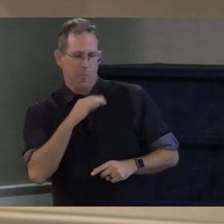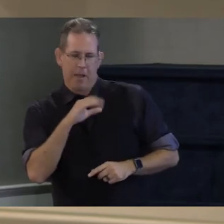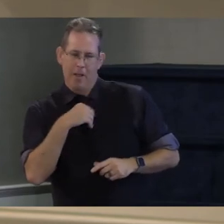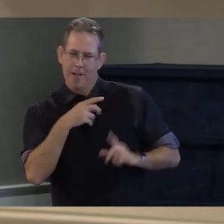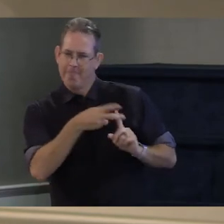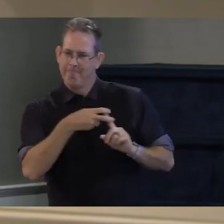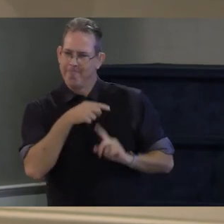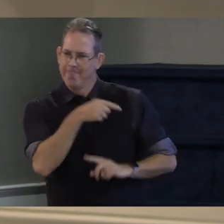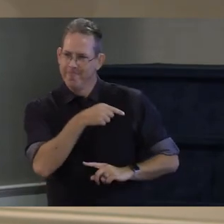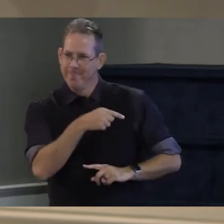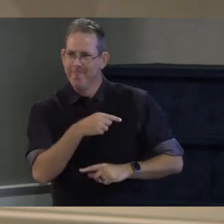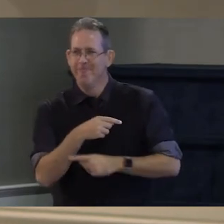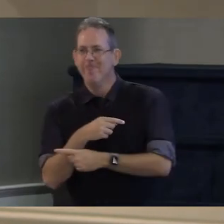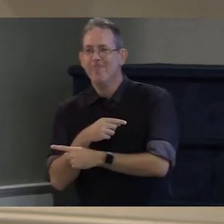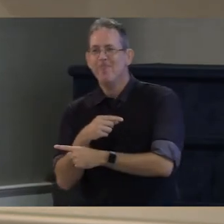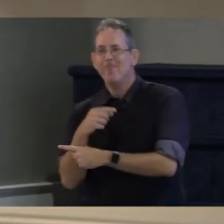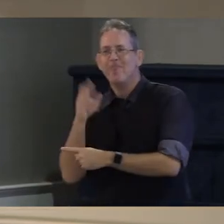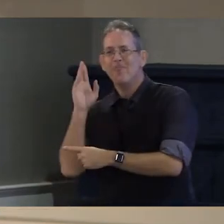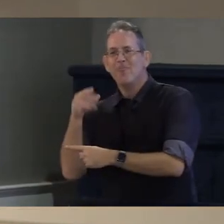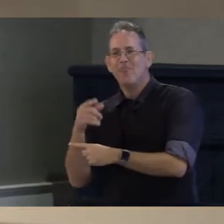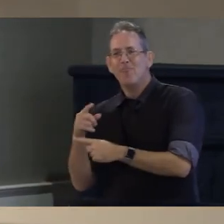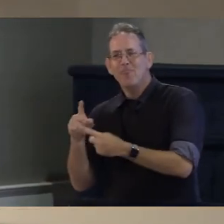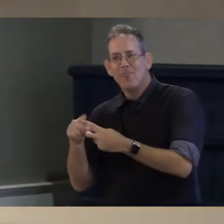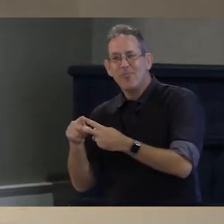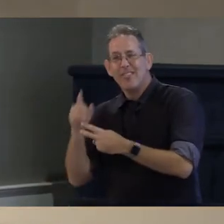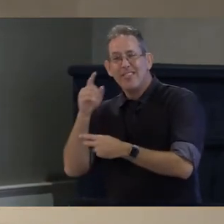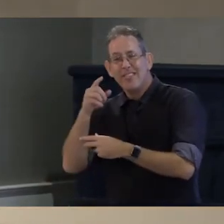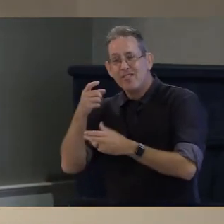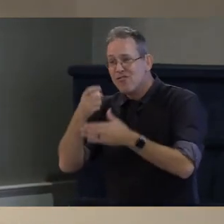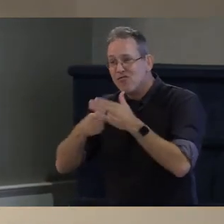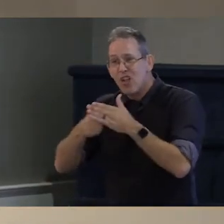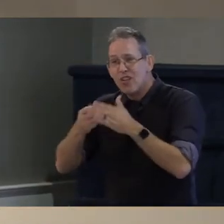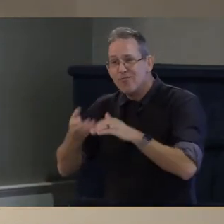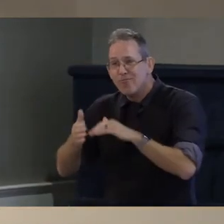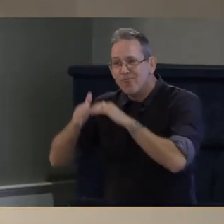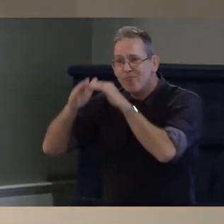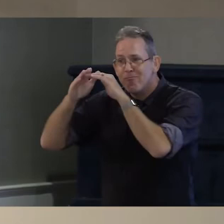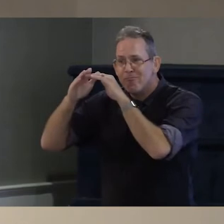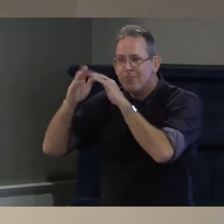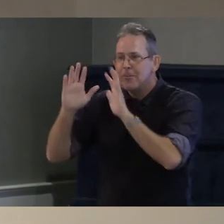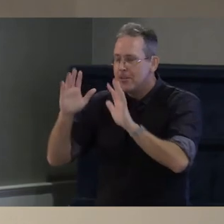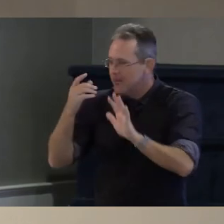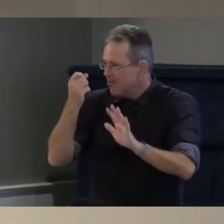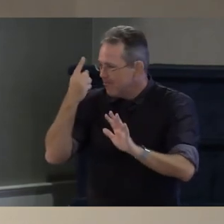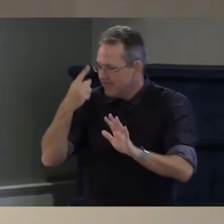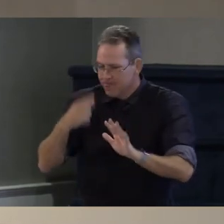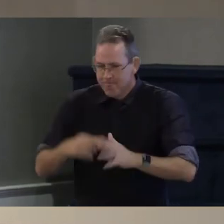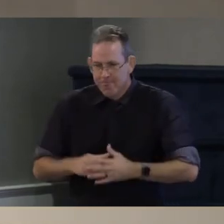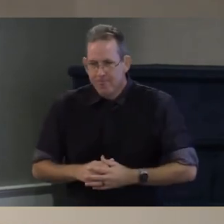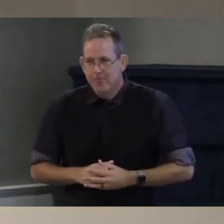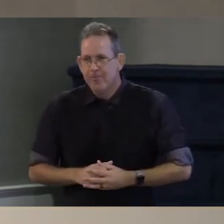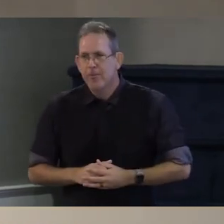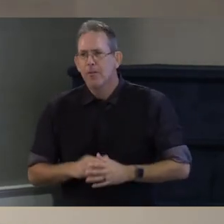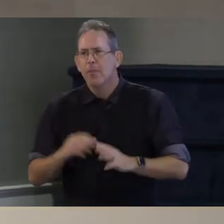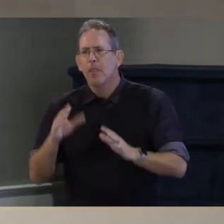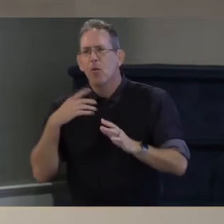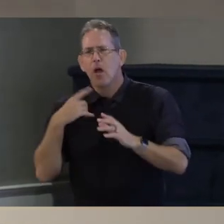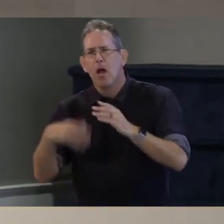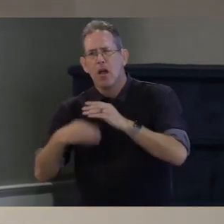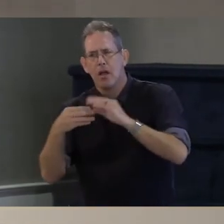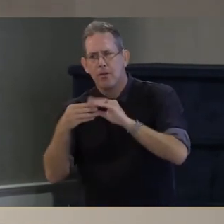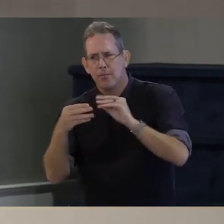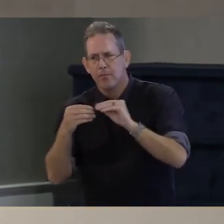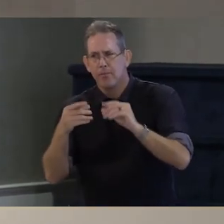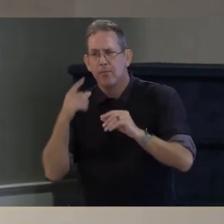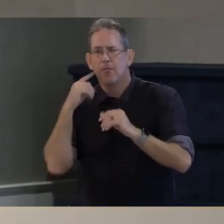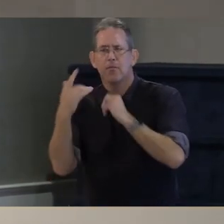and creating the ramp off um and i i would just add to that that we need uh technology to assist us in doing that because this is actually